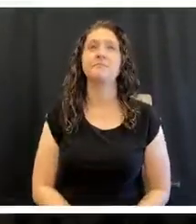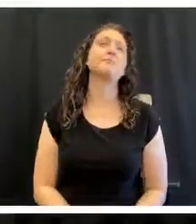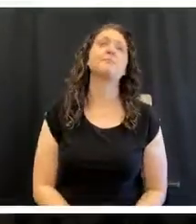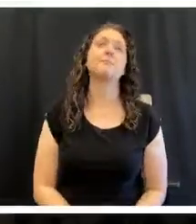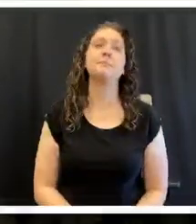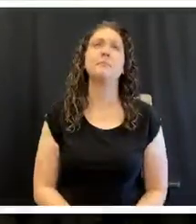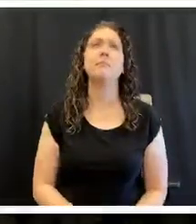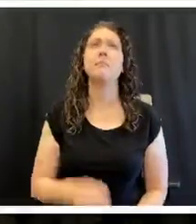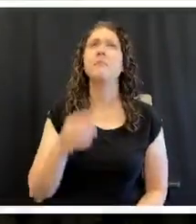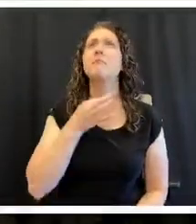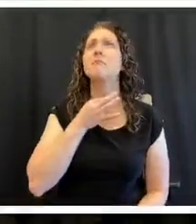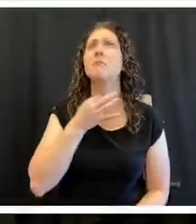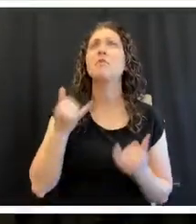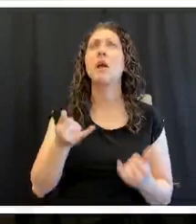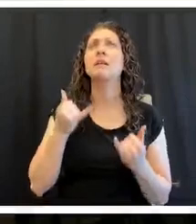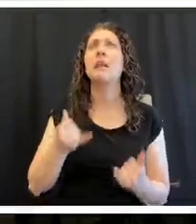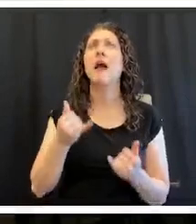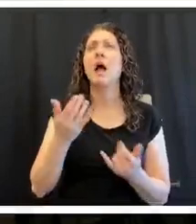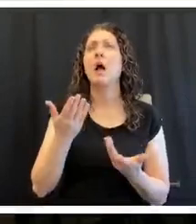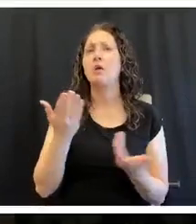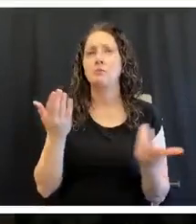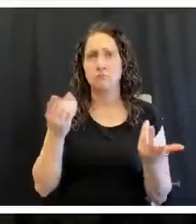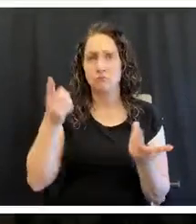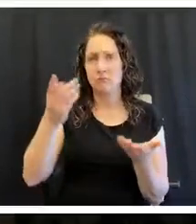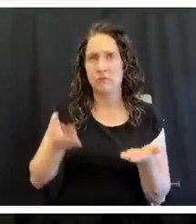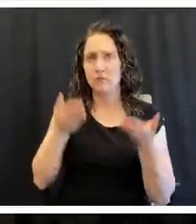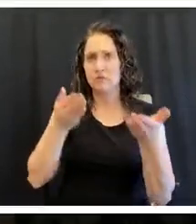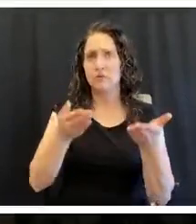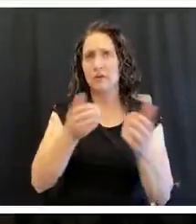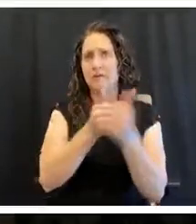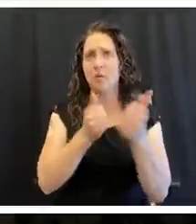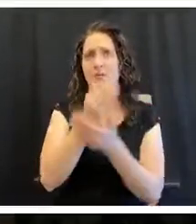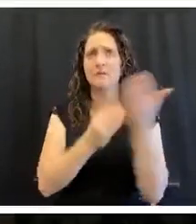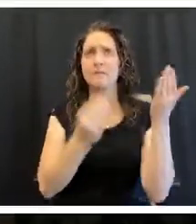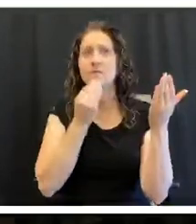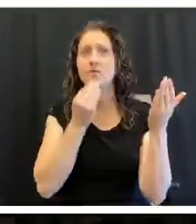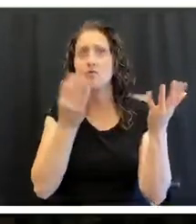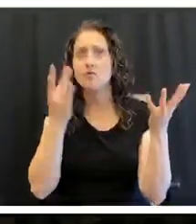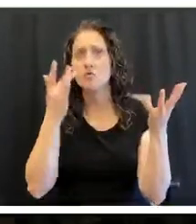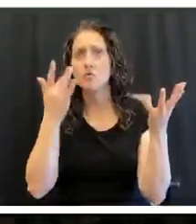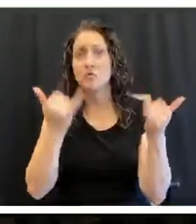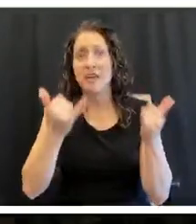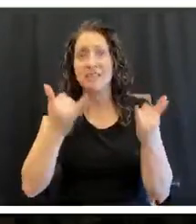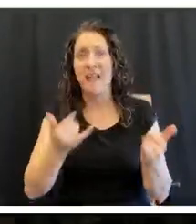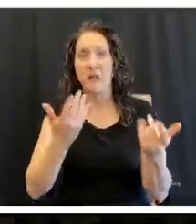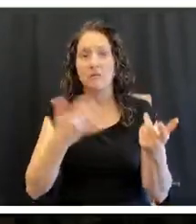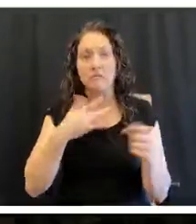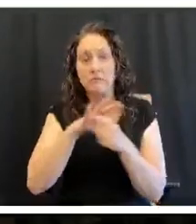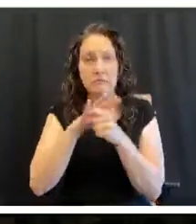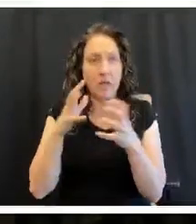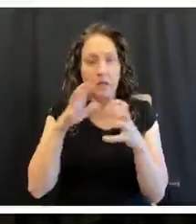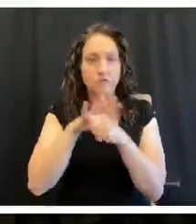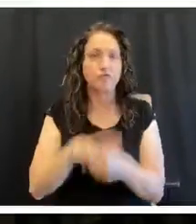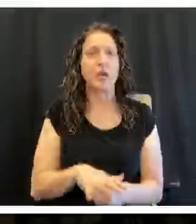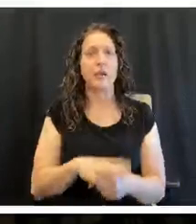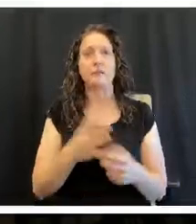Are there foods right now that we should probably stay away from just because we're in this place of stress and